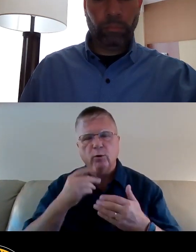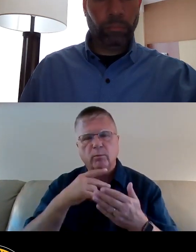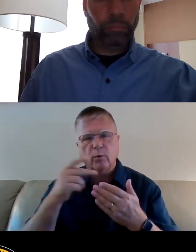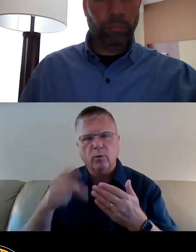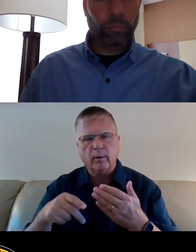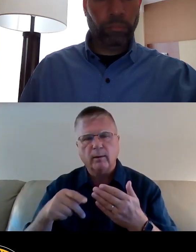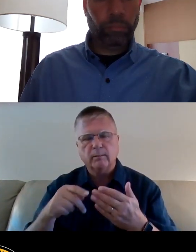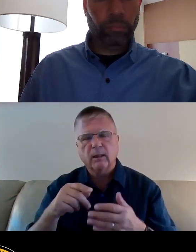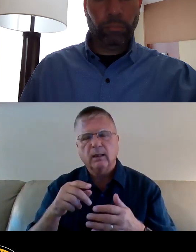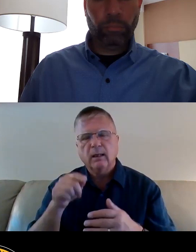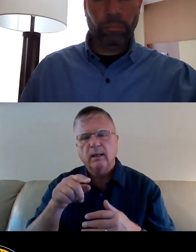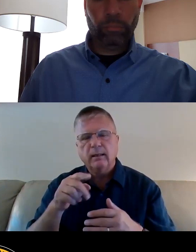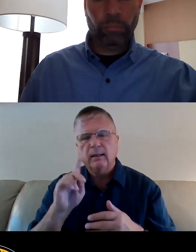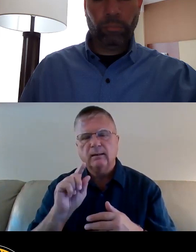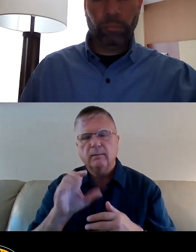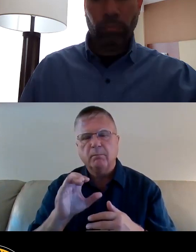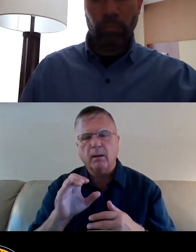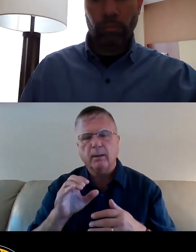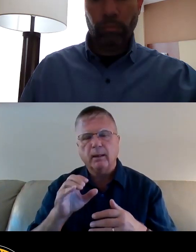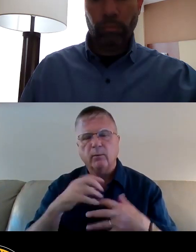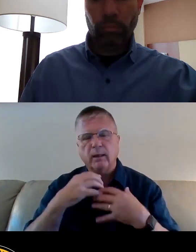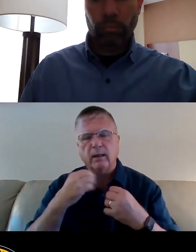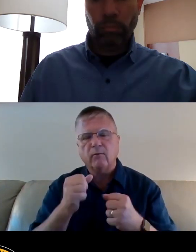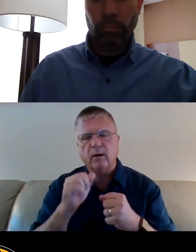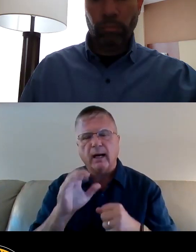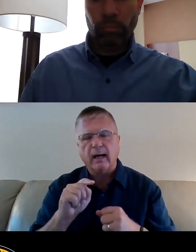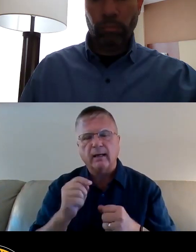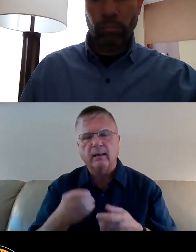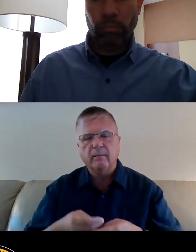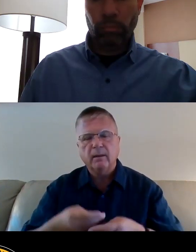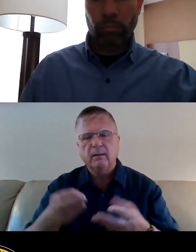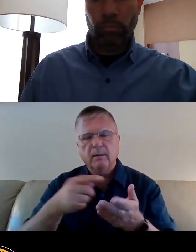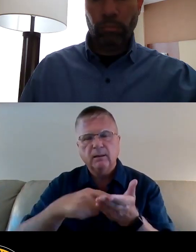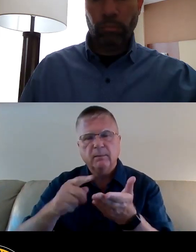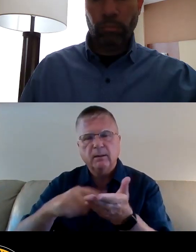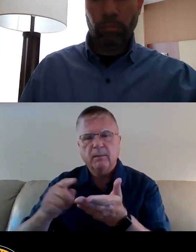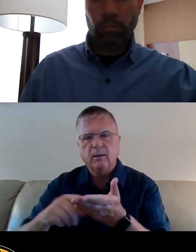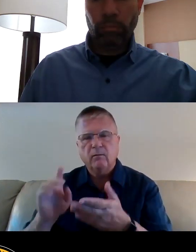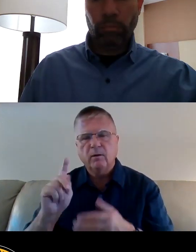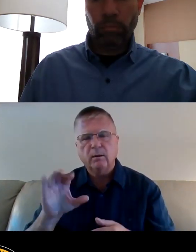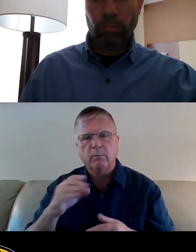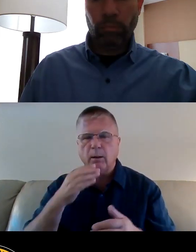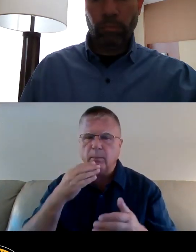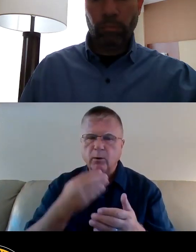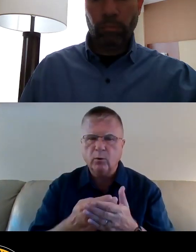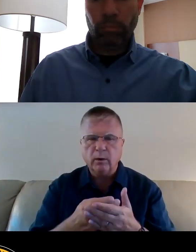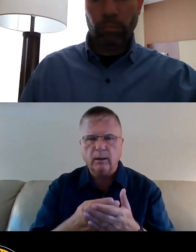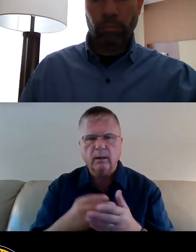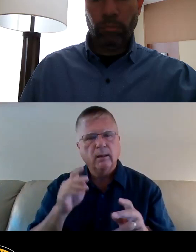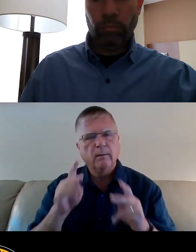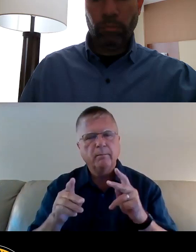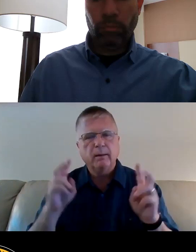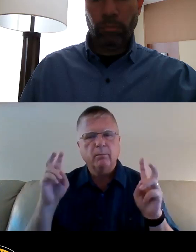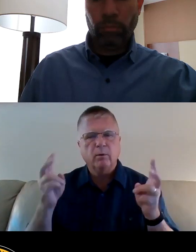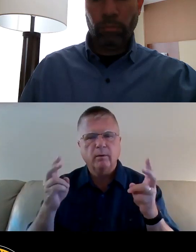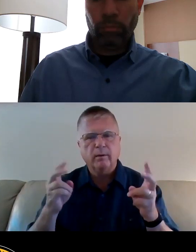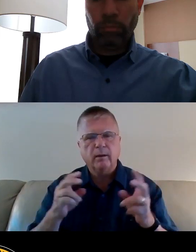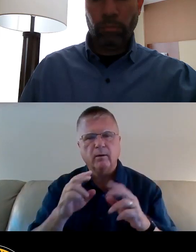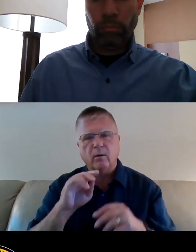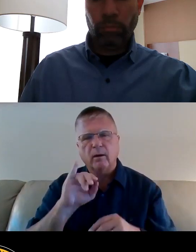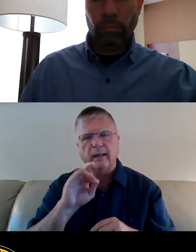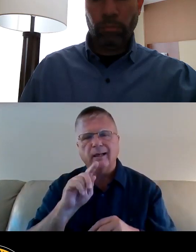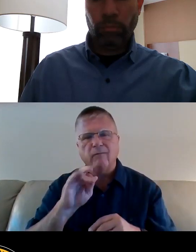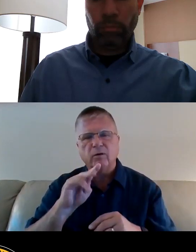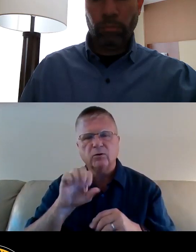Recovery Act dollars must be allocated for the public good. People are infrastructure. Our Pittsburgh